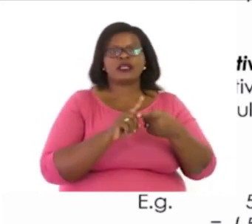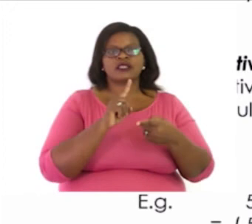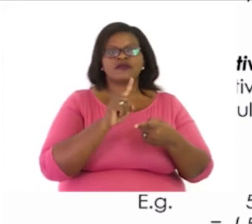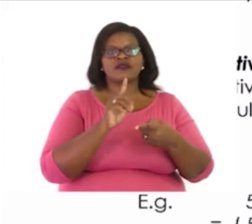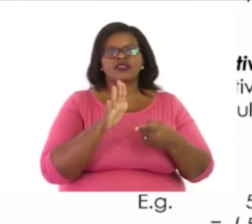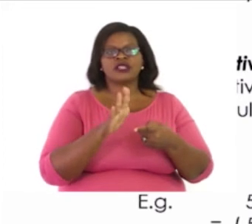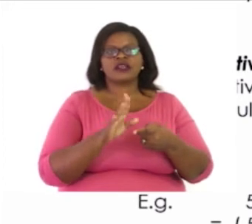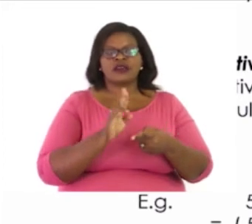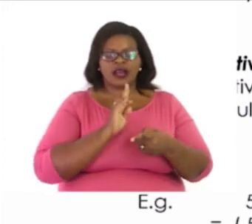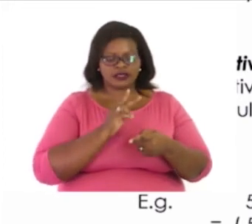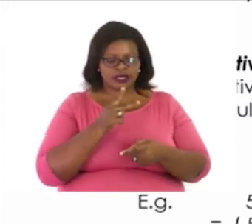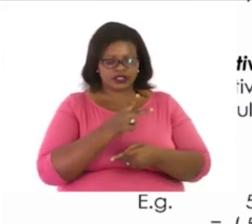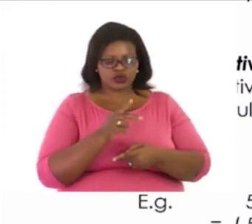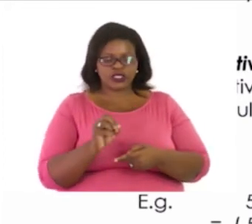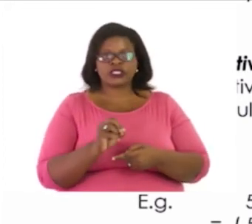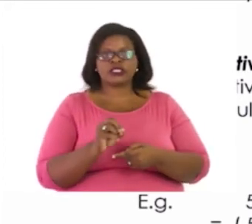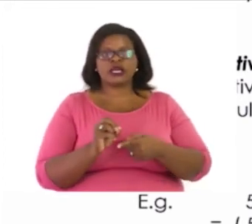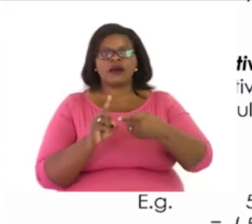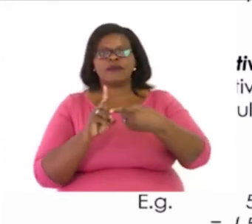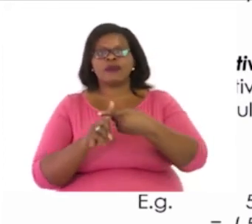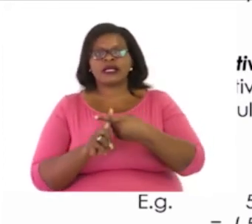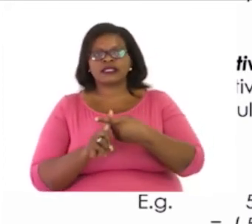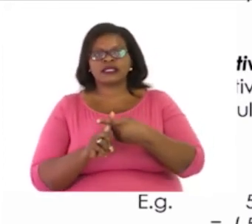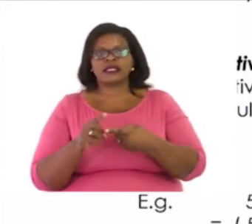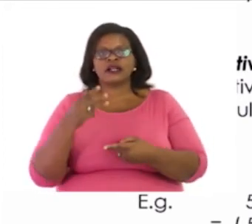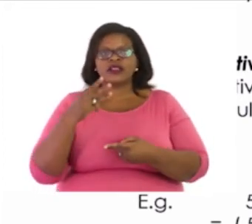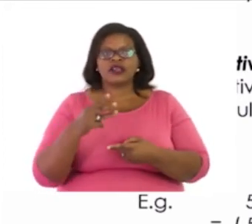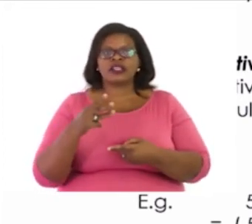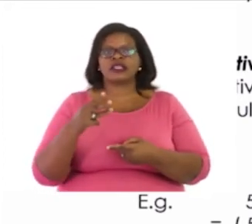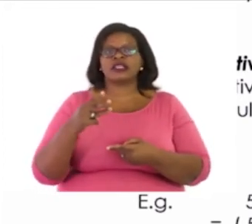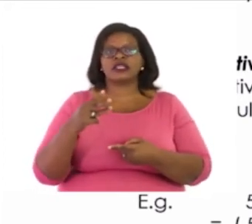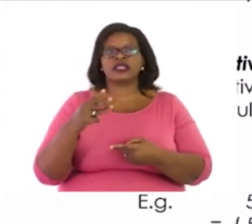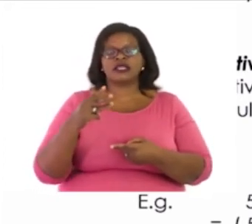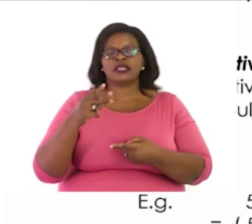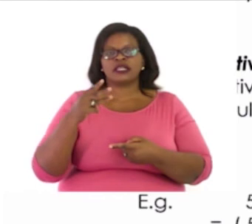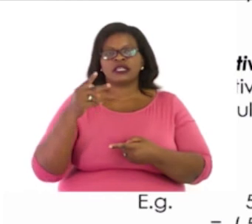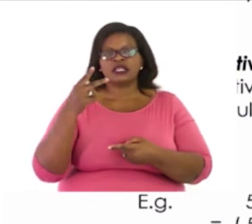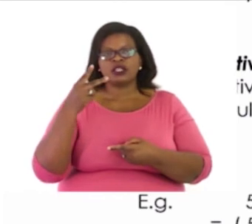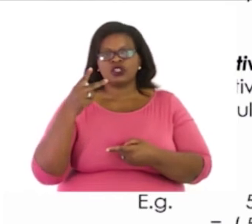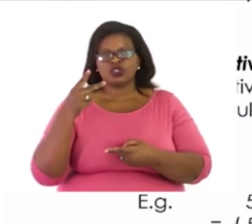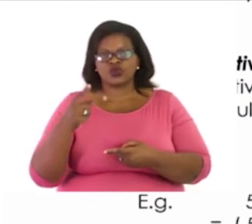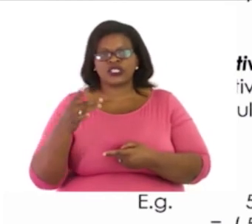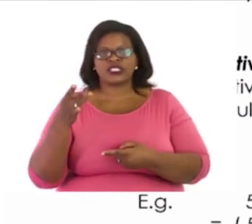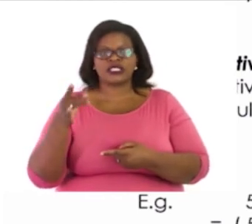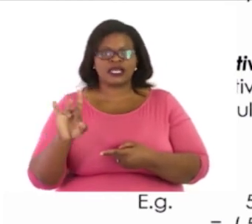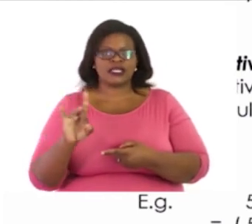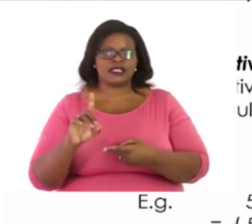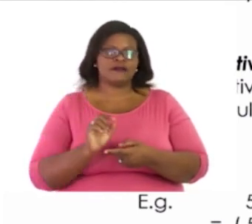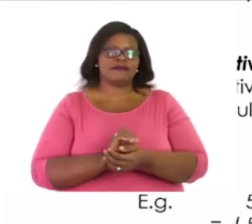that gives me 20, and 20 is a multiple of 10. And then, say 20 plus